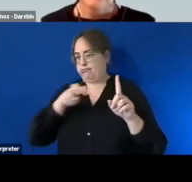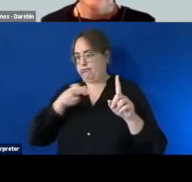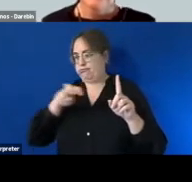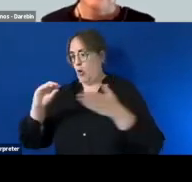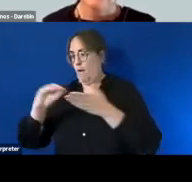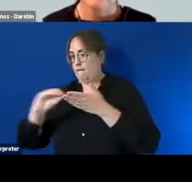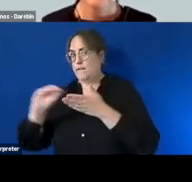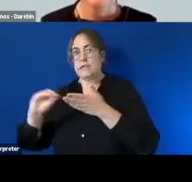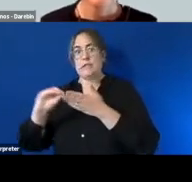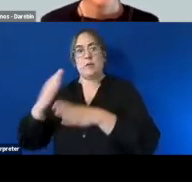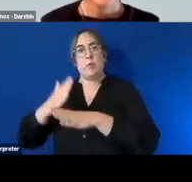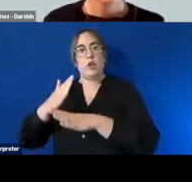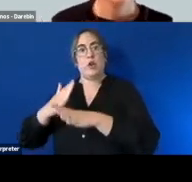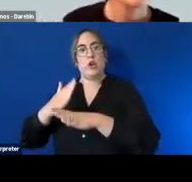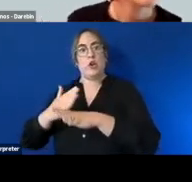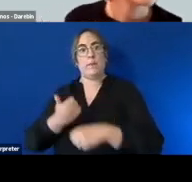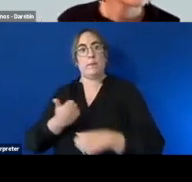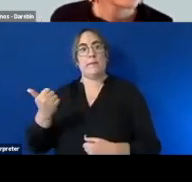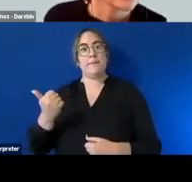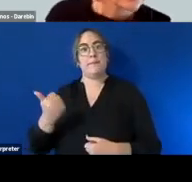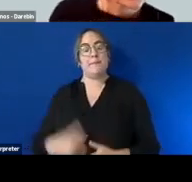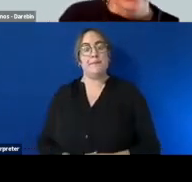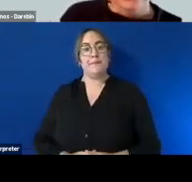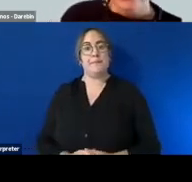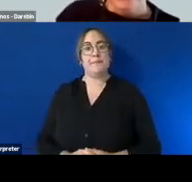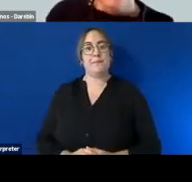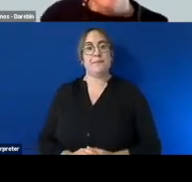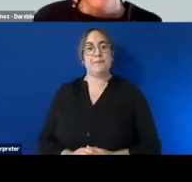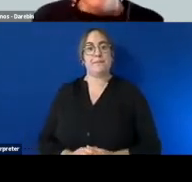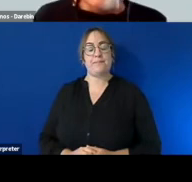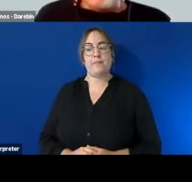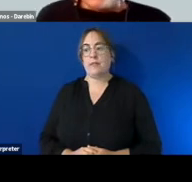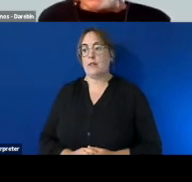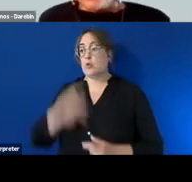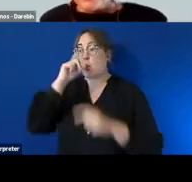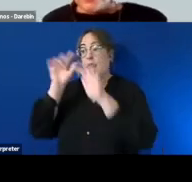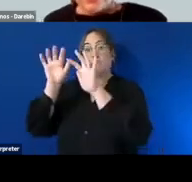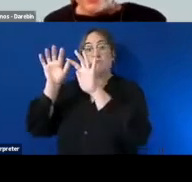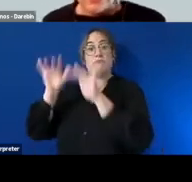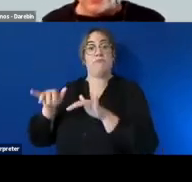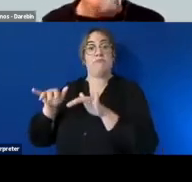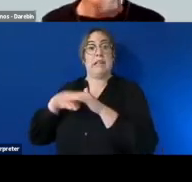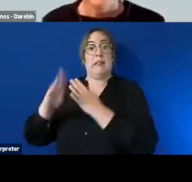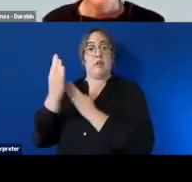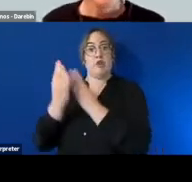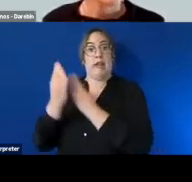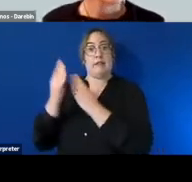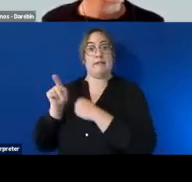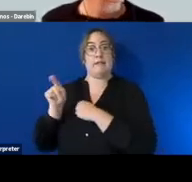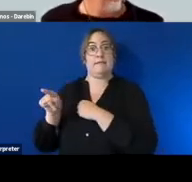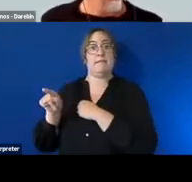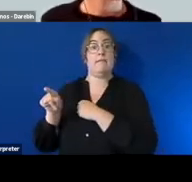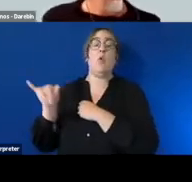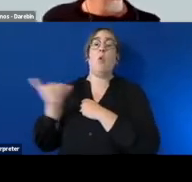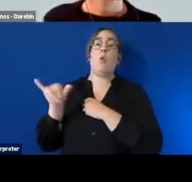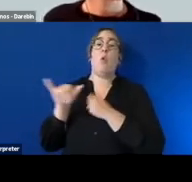um with people returning to the workplace um you can pop that uh answer in in the chat um or